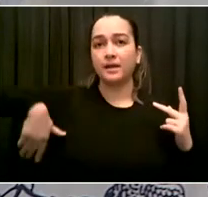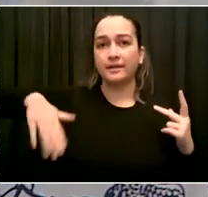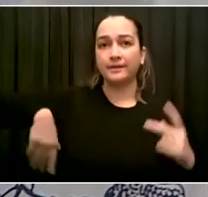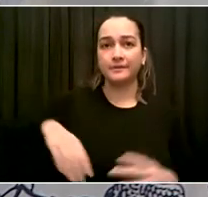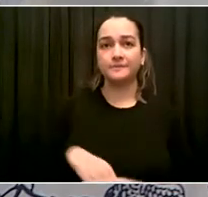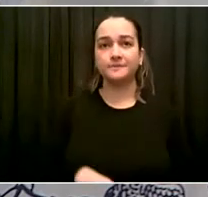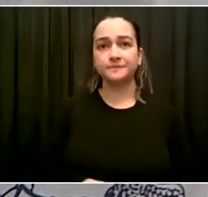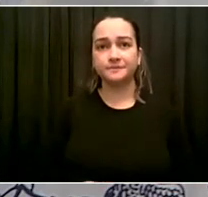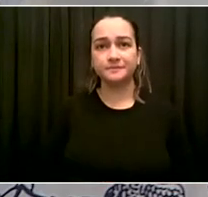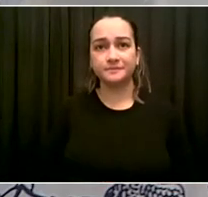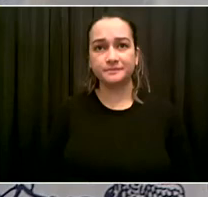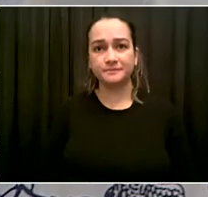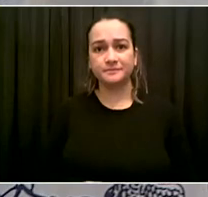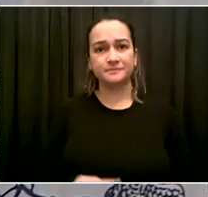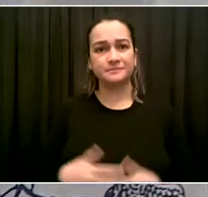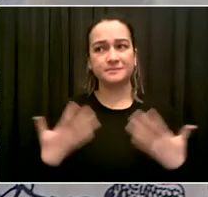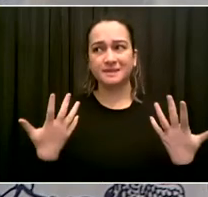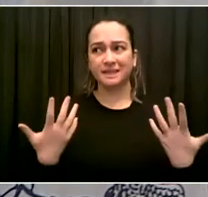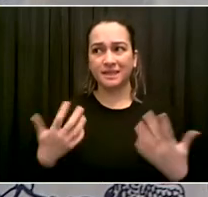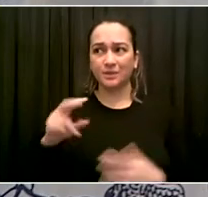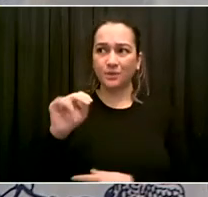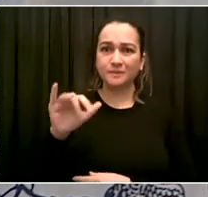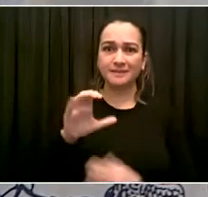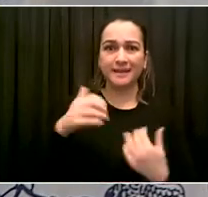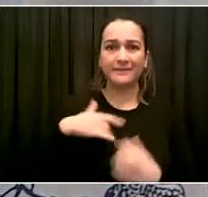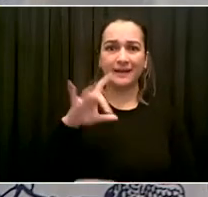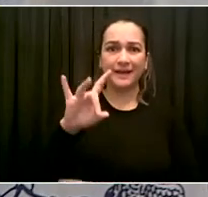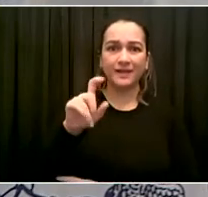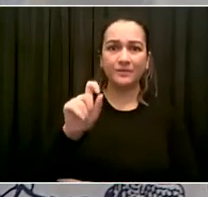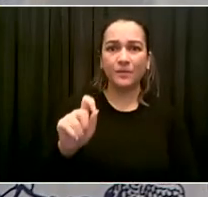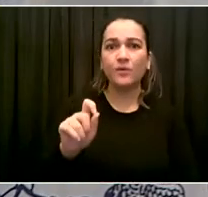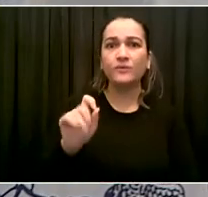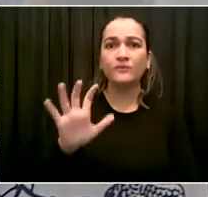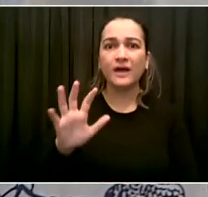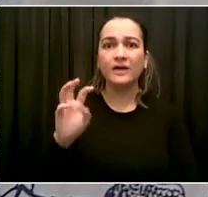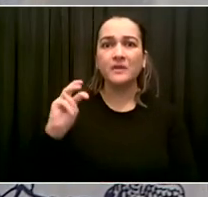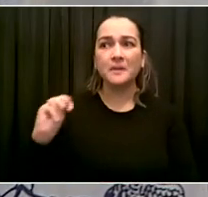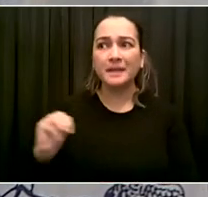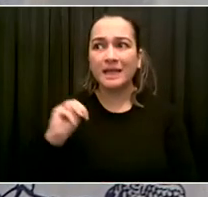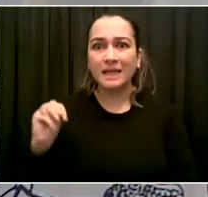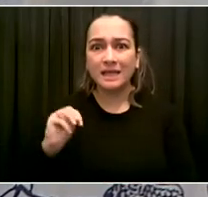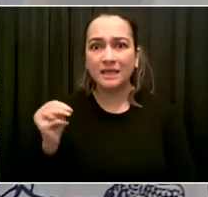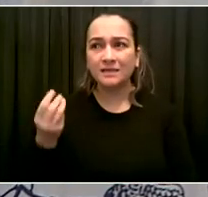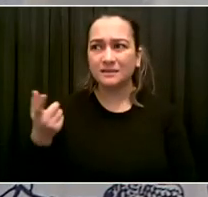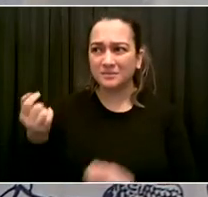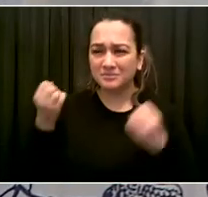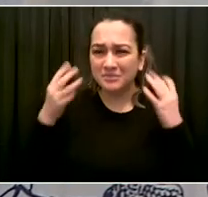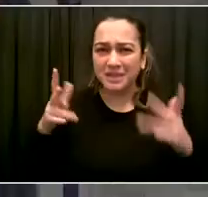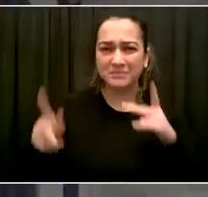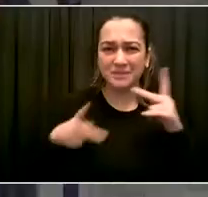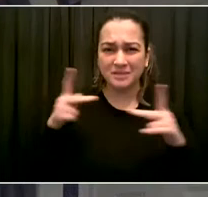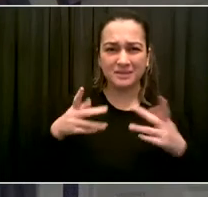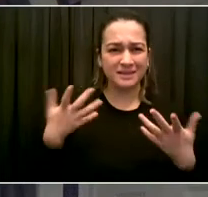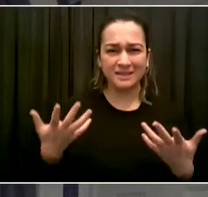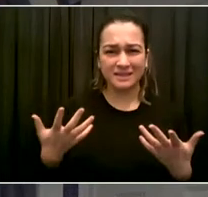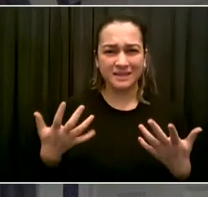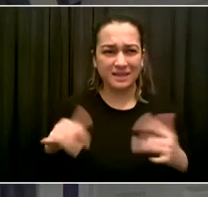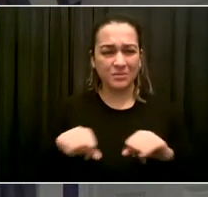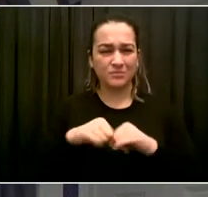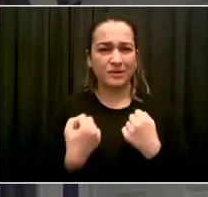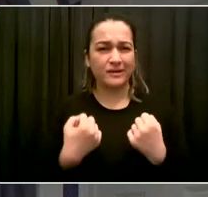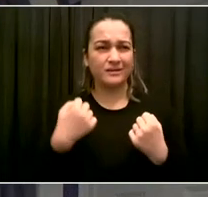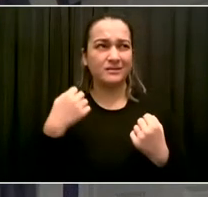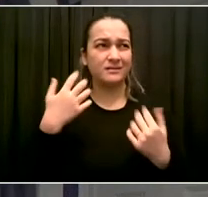us. But legally, they do have the right whether I agree with it or not. Go ahead, doctor. Sir, what I would add as the city's doctor